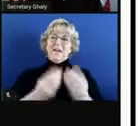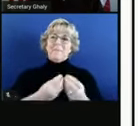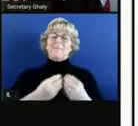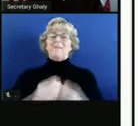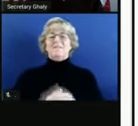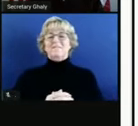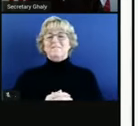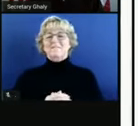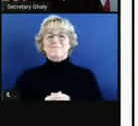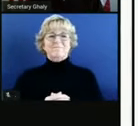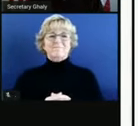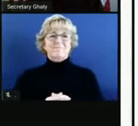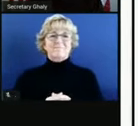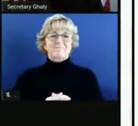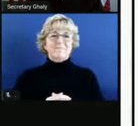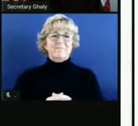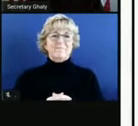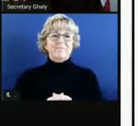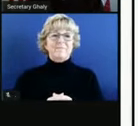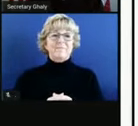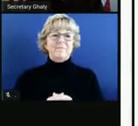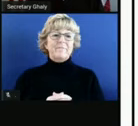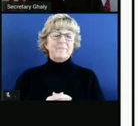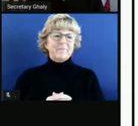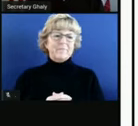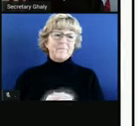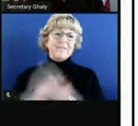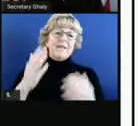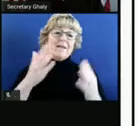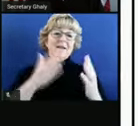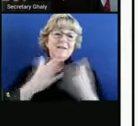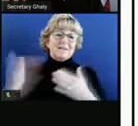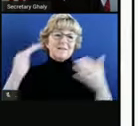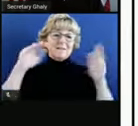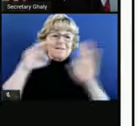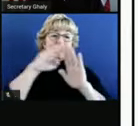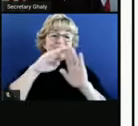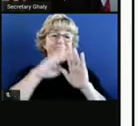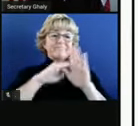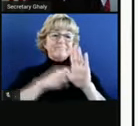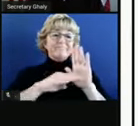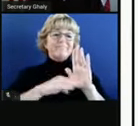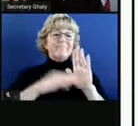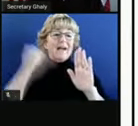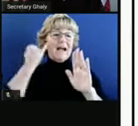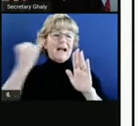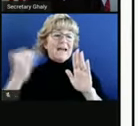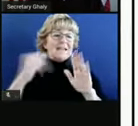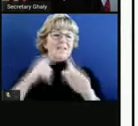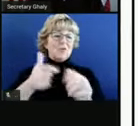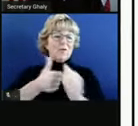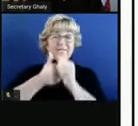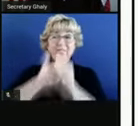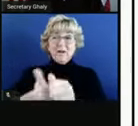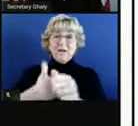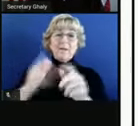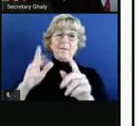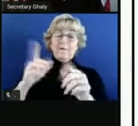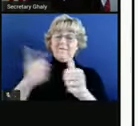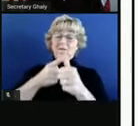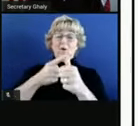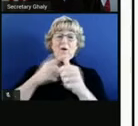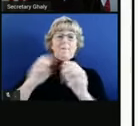Next slide, please. So just some strategies, and I think it's really important to be clear.